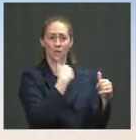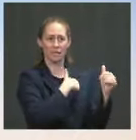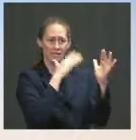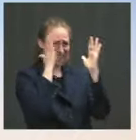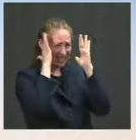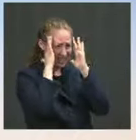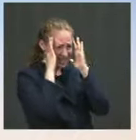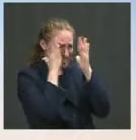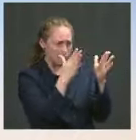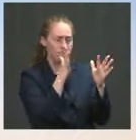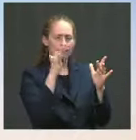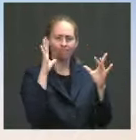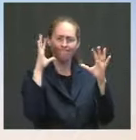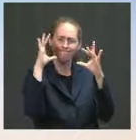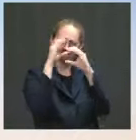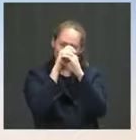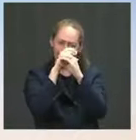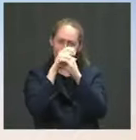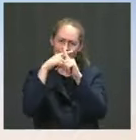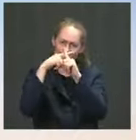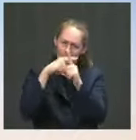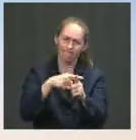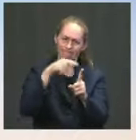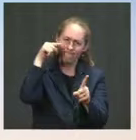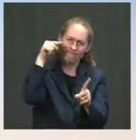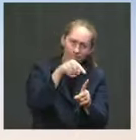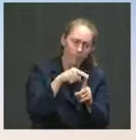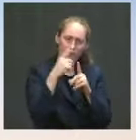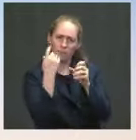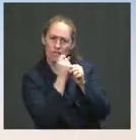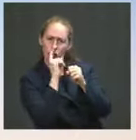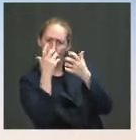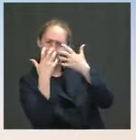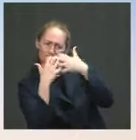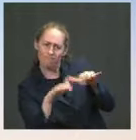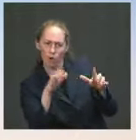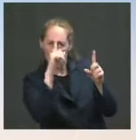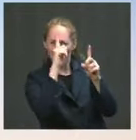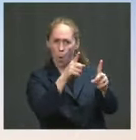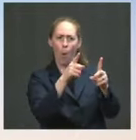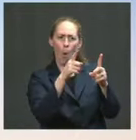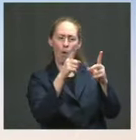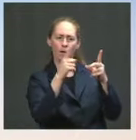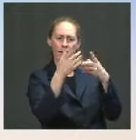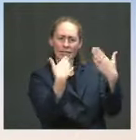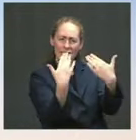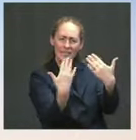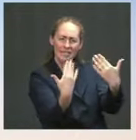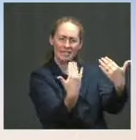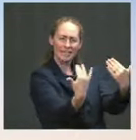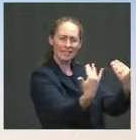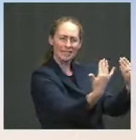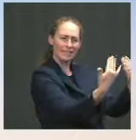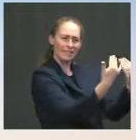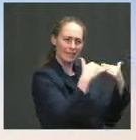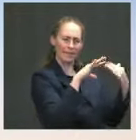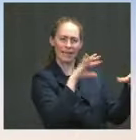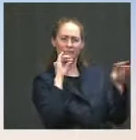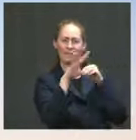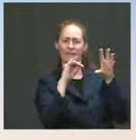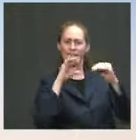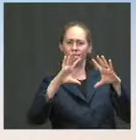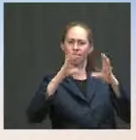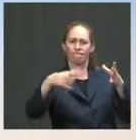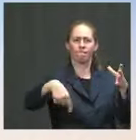on evacuating Afghan partners, evacuating American citizens. And that's best done in the hands of the Department